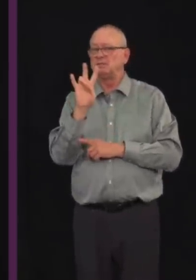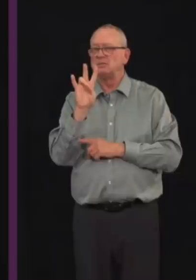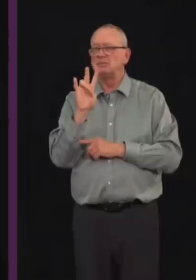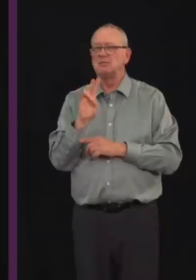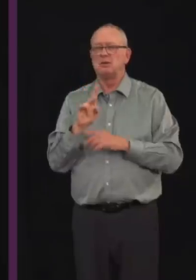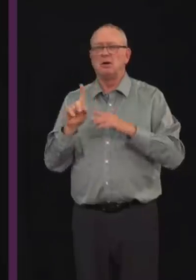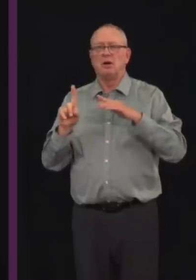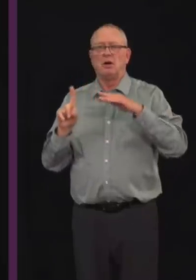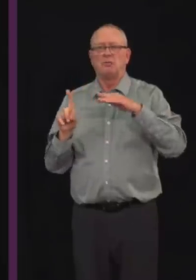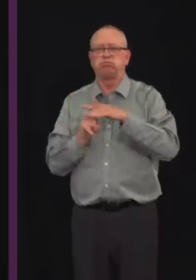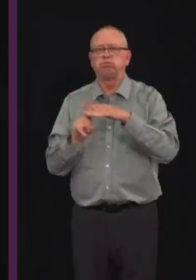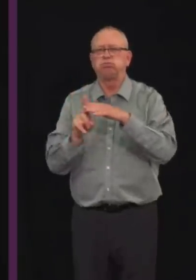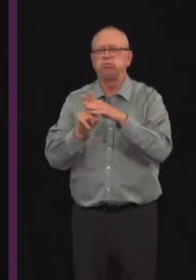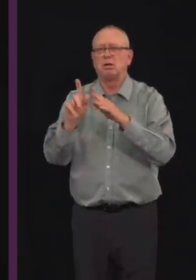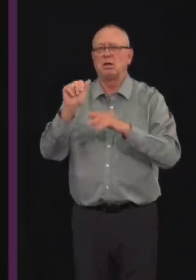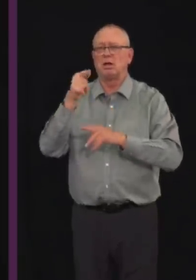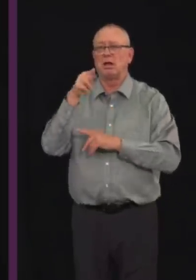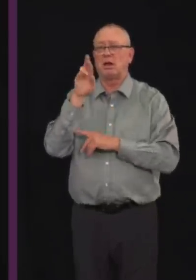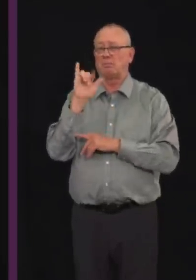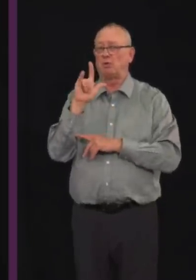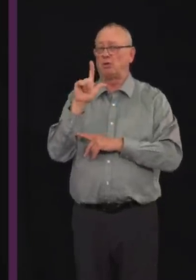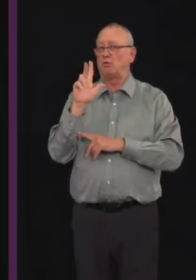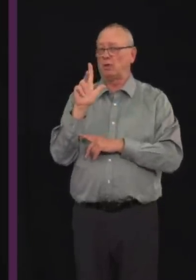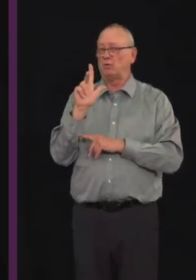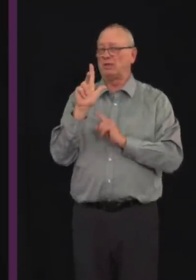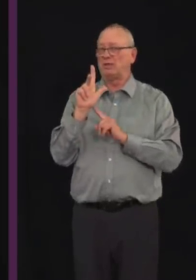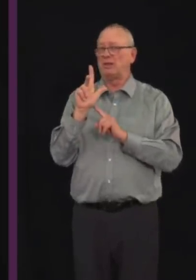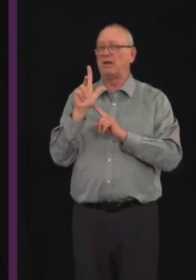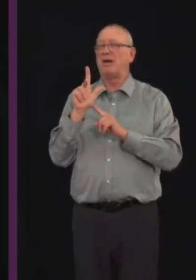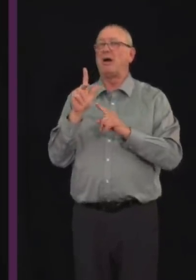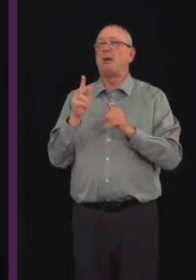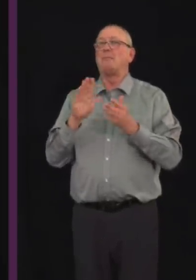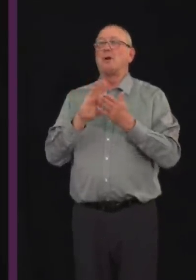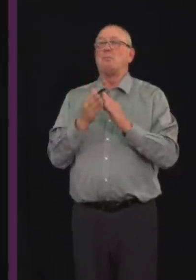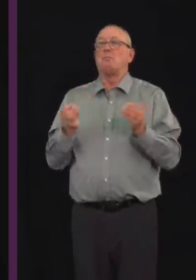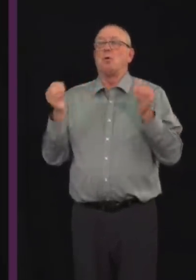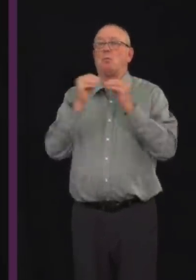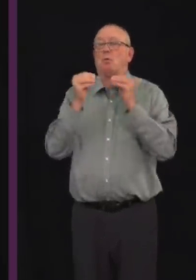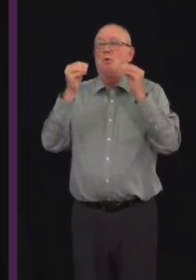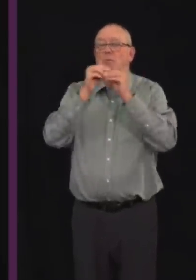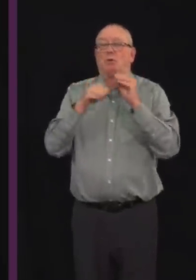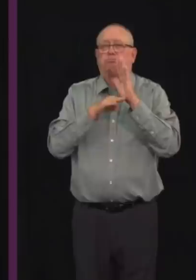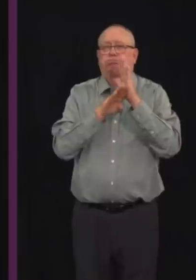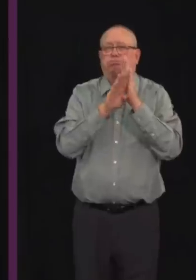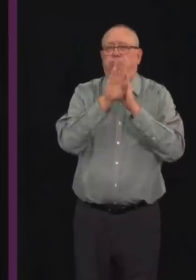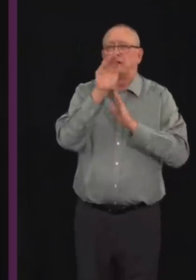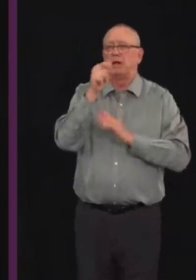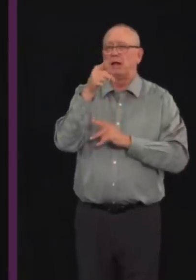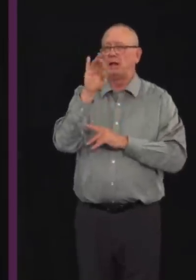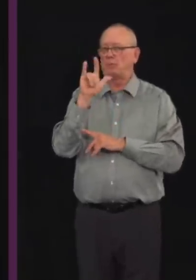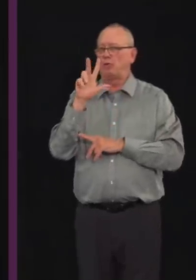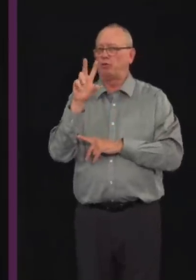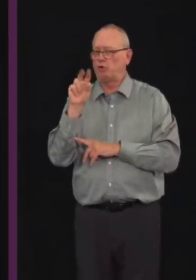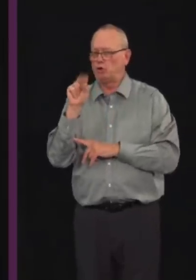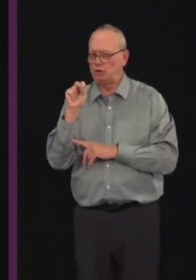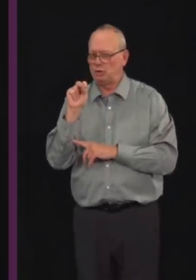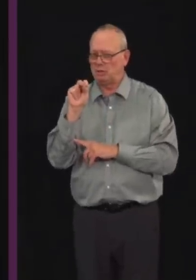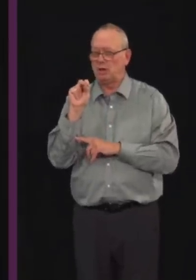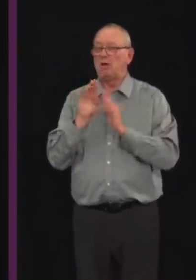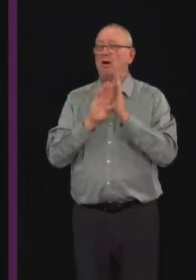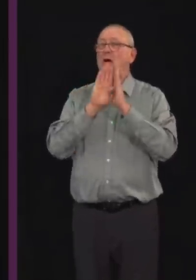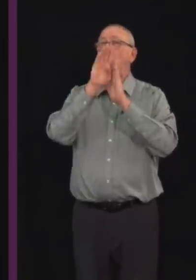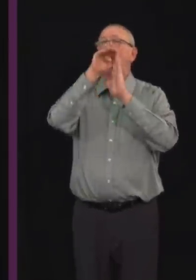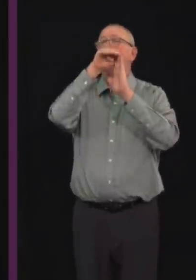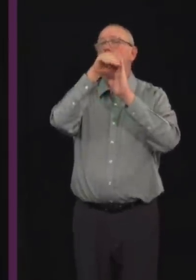peaked on April 30th. We began lifting restrictions on May the 1st. And on May 14th,